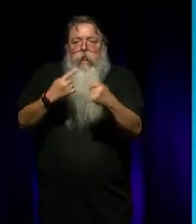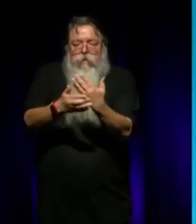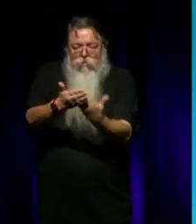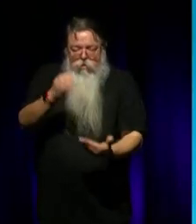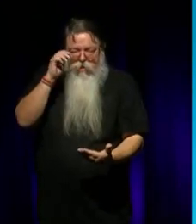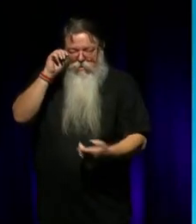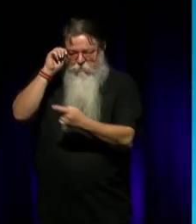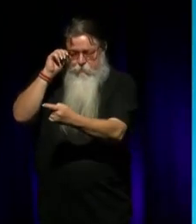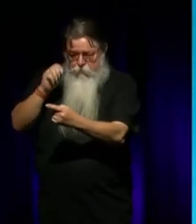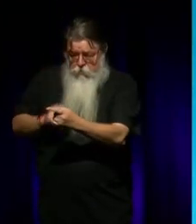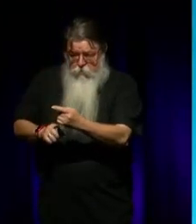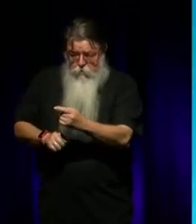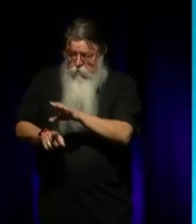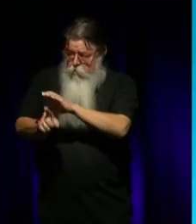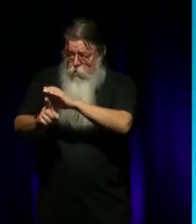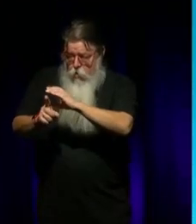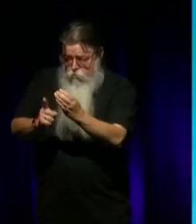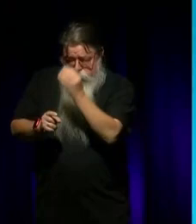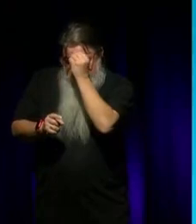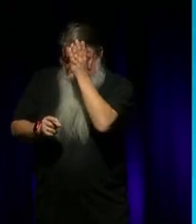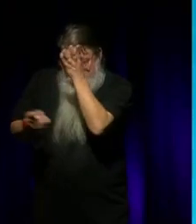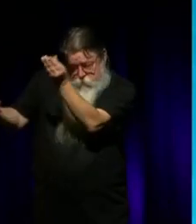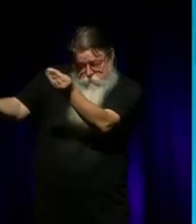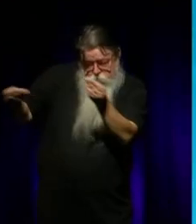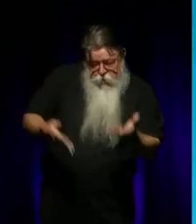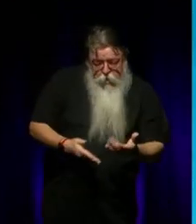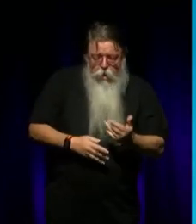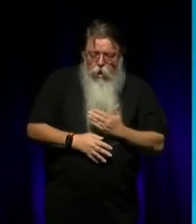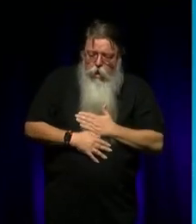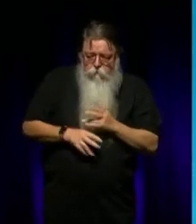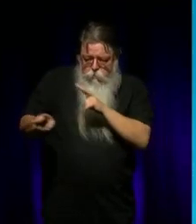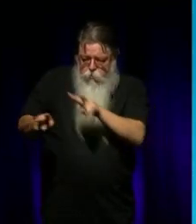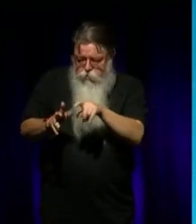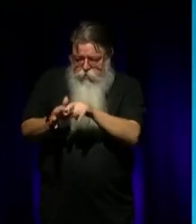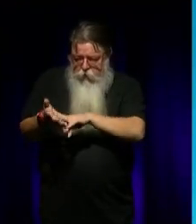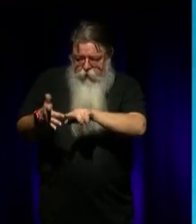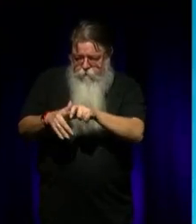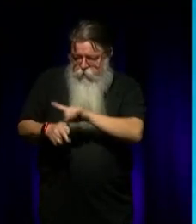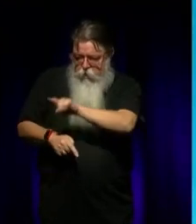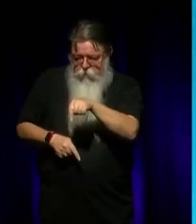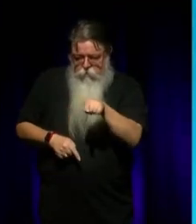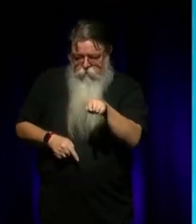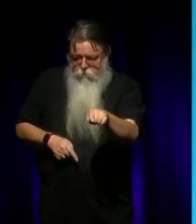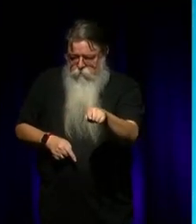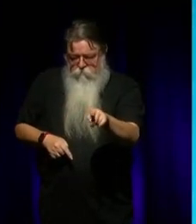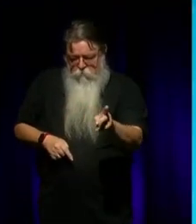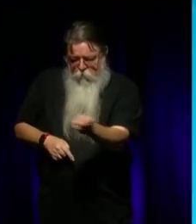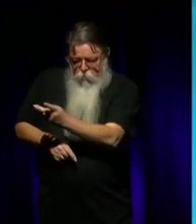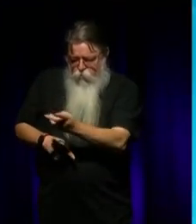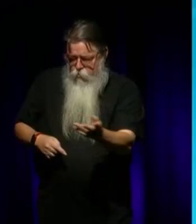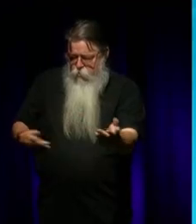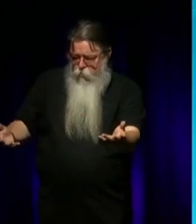then David... Oh, I used to love watching him and David in the studio and, you know, he'd get Pura with his language to create